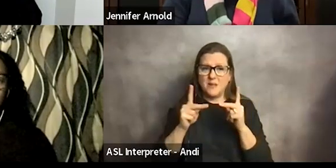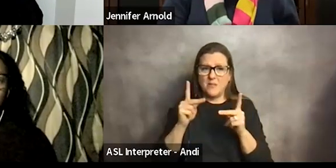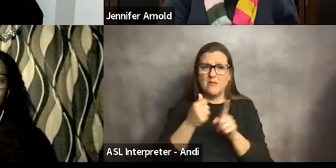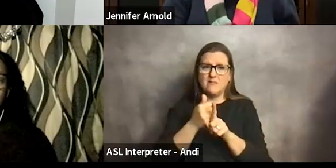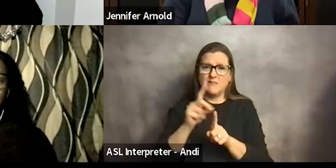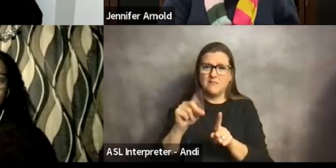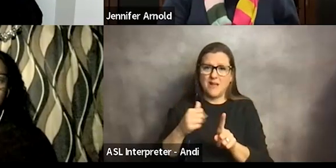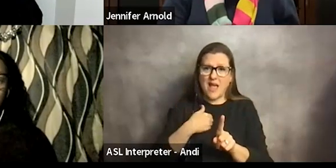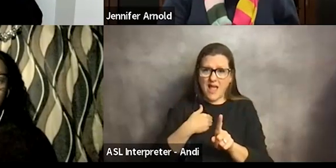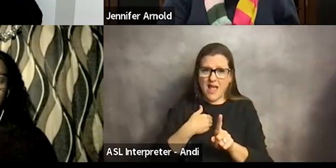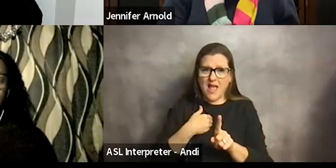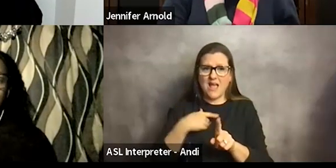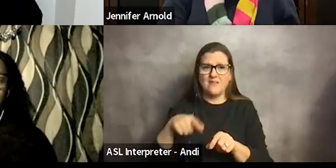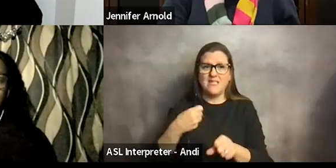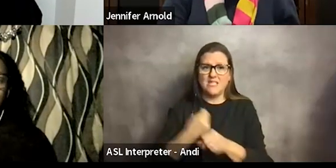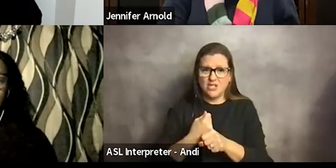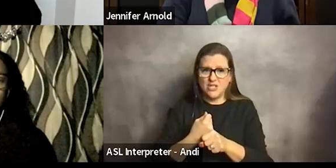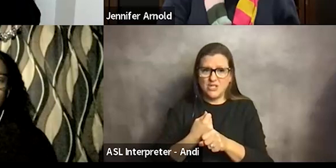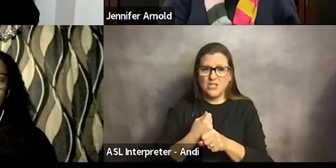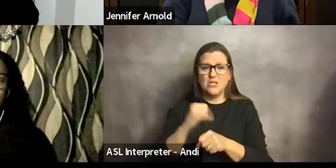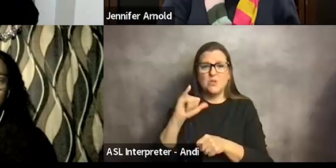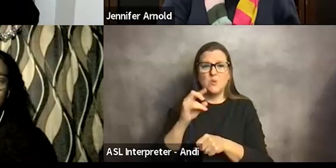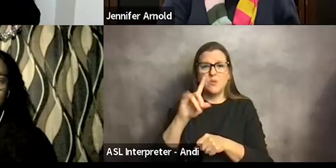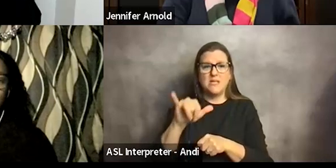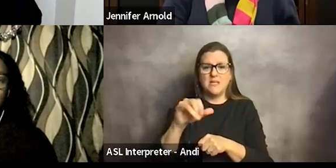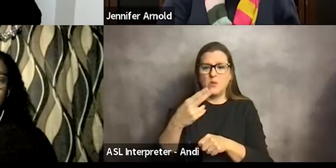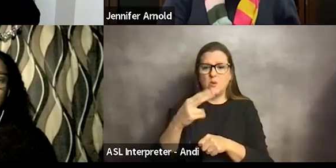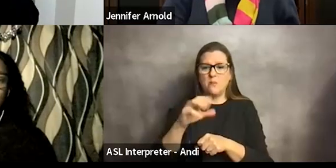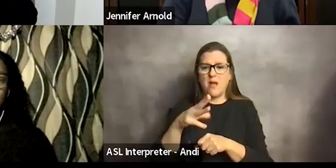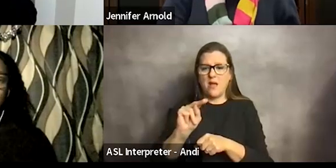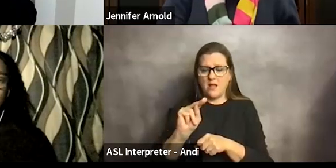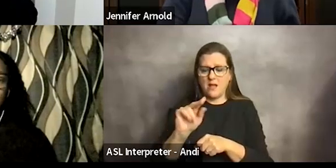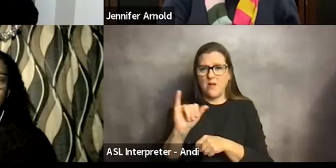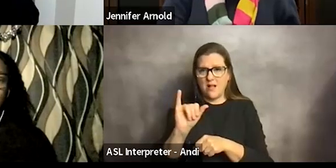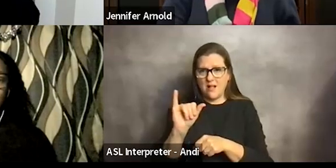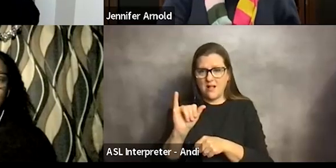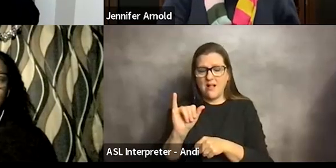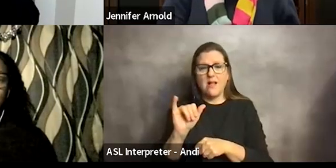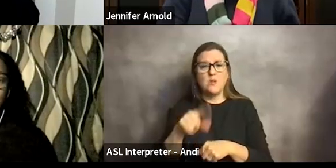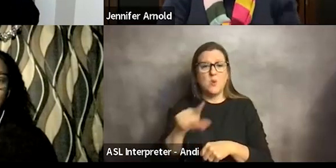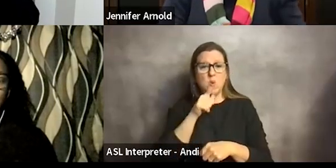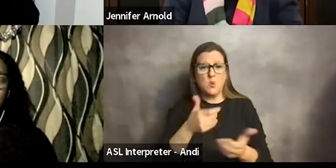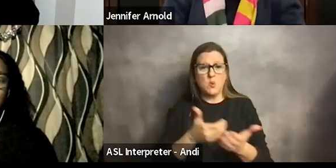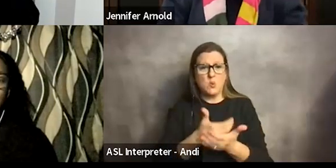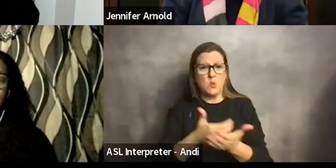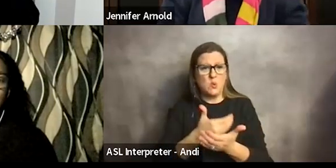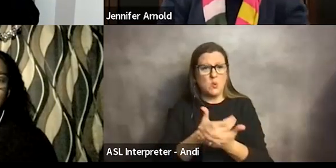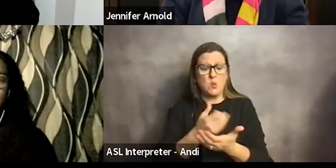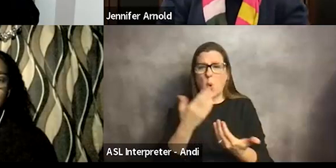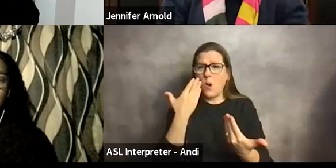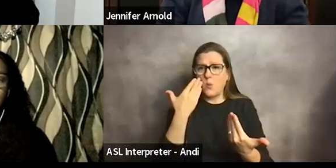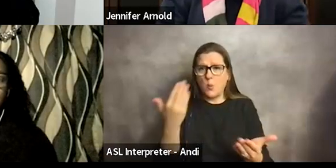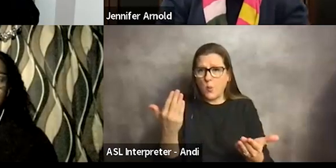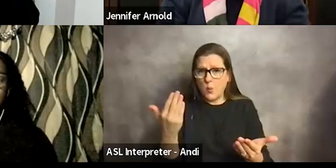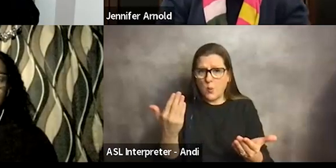this year, Judy Heumann as well. And so for those of you who are new to this or may not be aware,